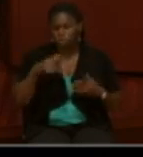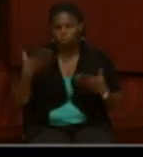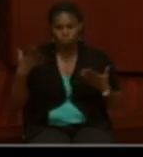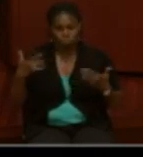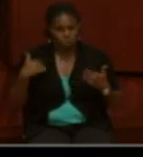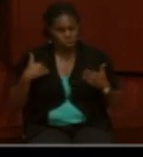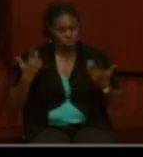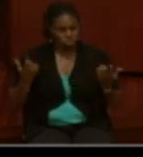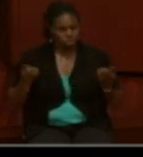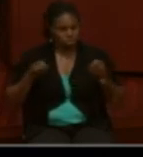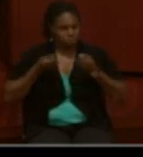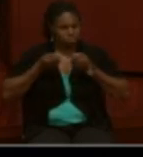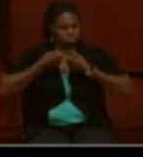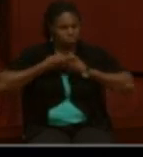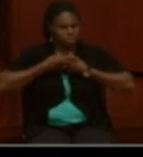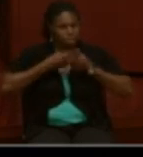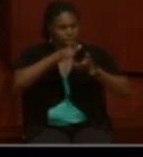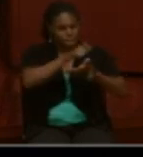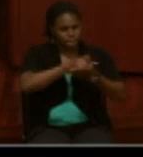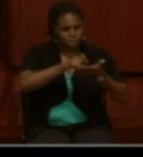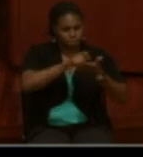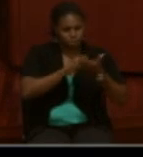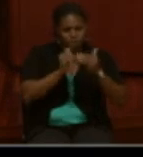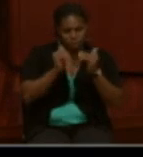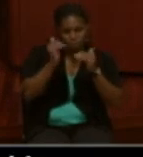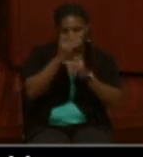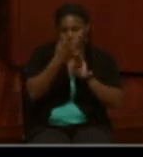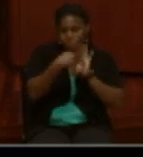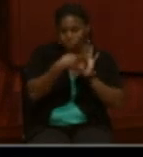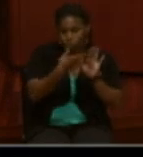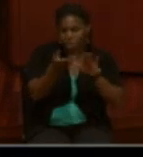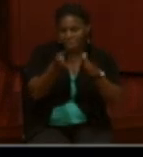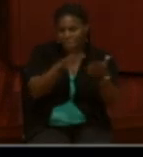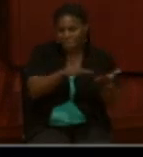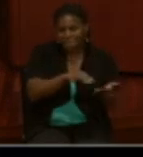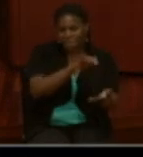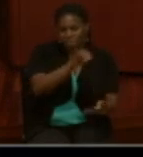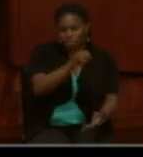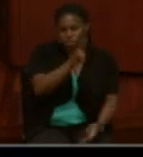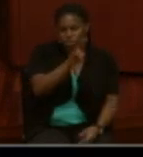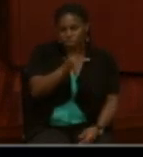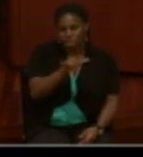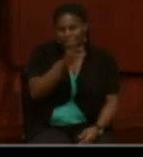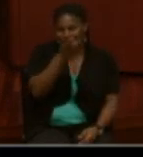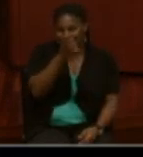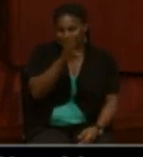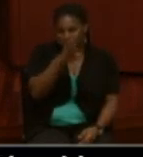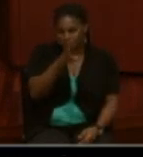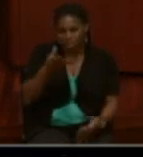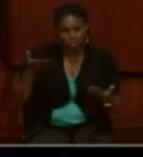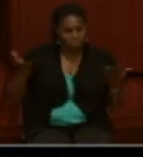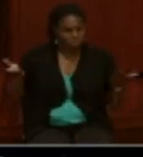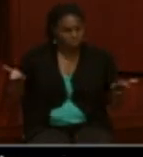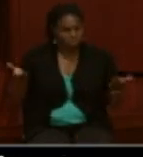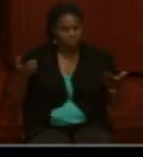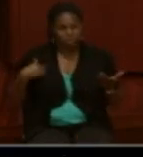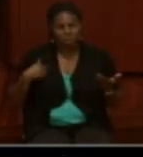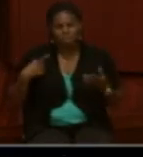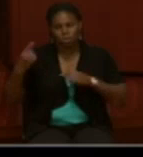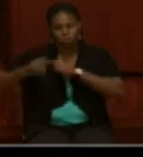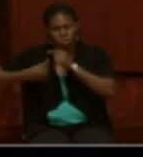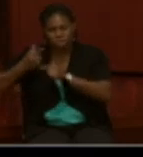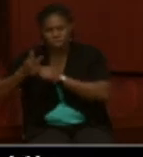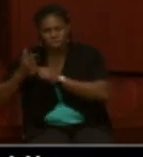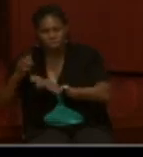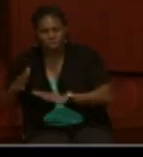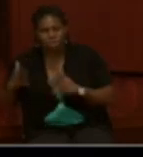discrepancy with what is written directly above that showing he died on July 16. So again this is something that drives genealogists